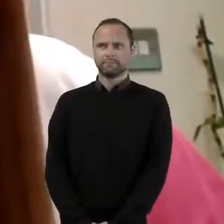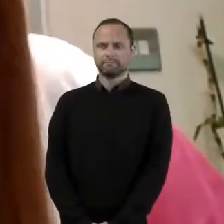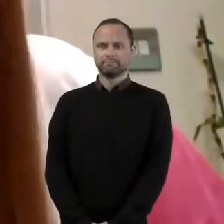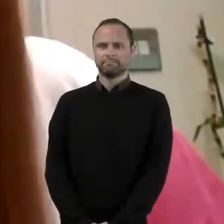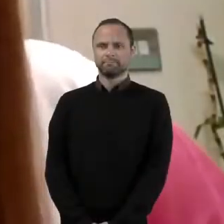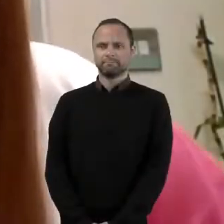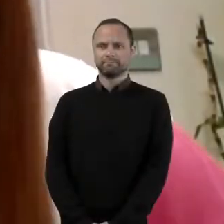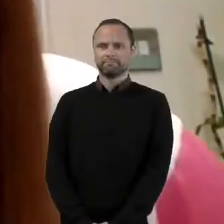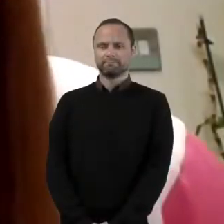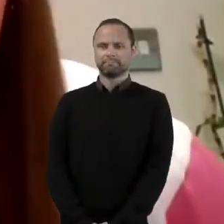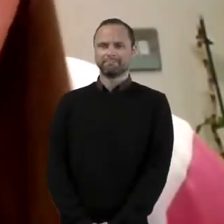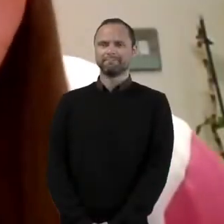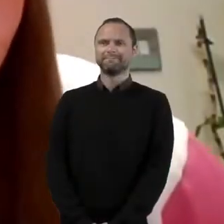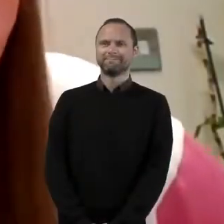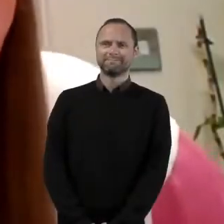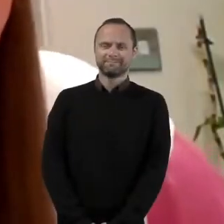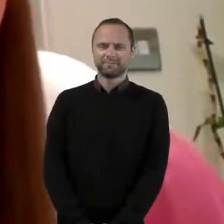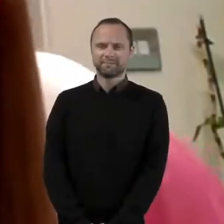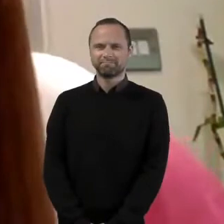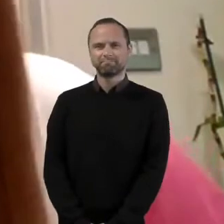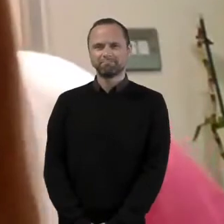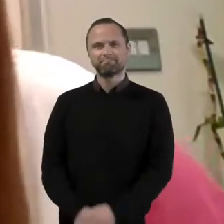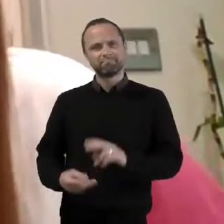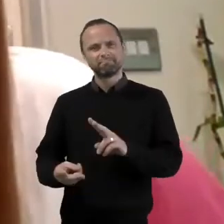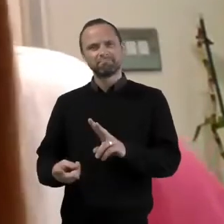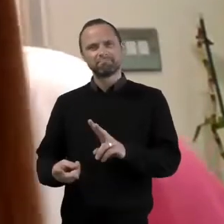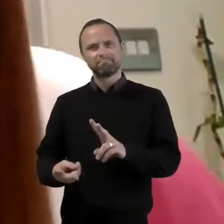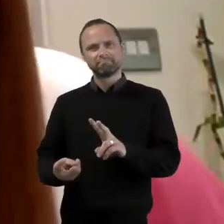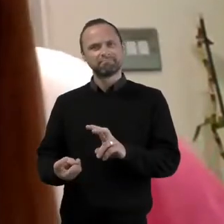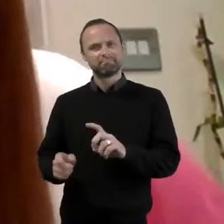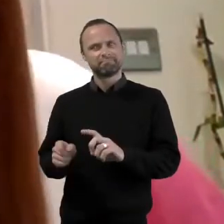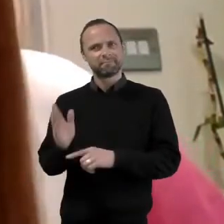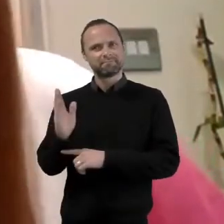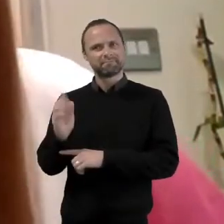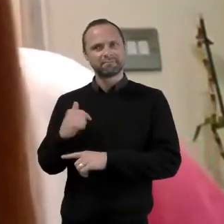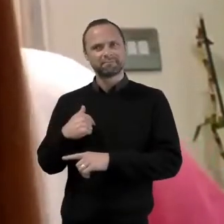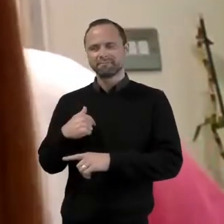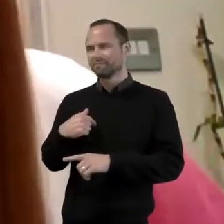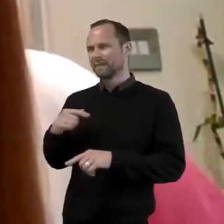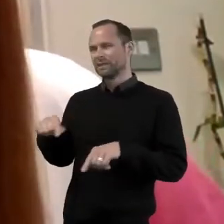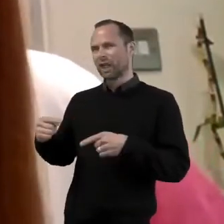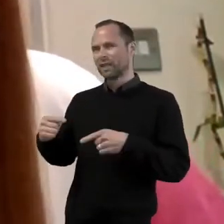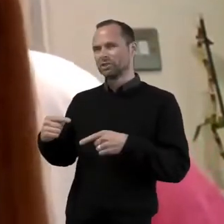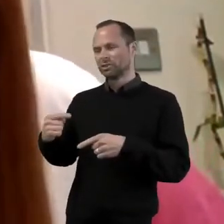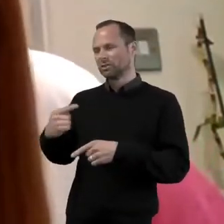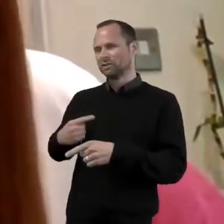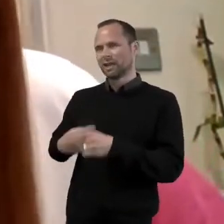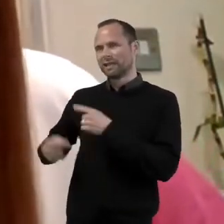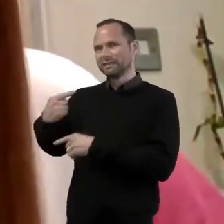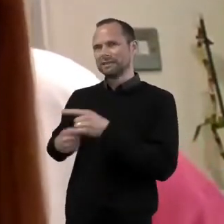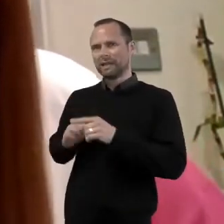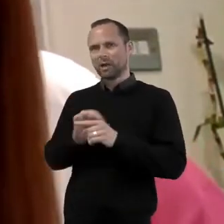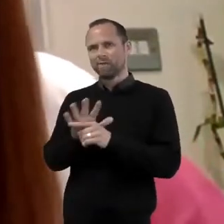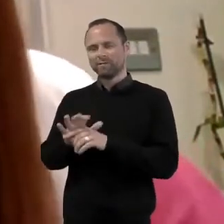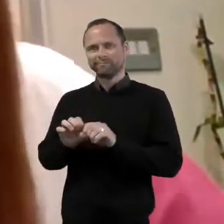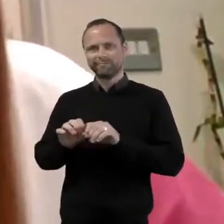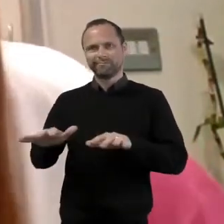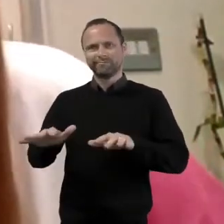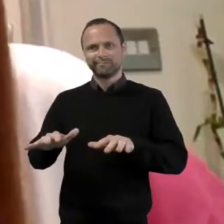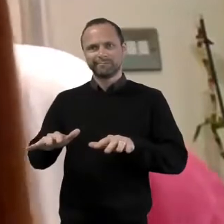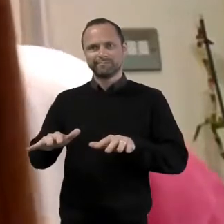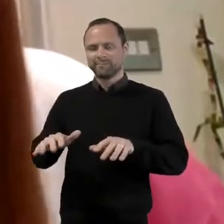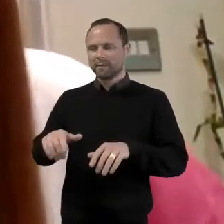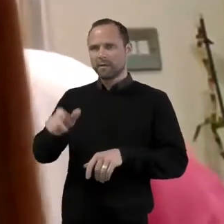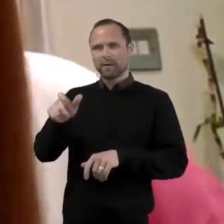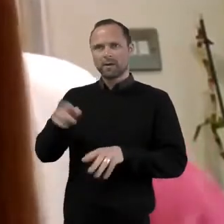look statistics. So, as we've heard, this last year has been a challenge for us all and a really turbulent time for young people especially.